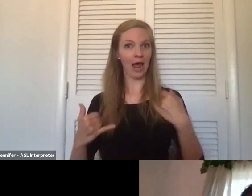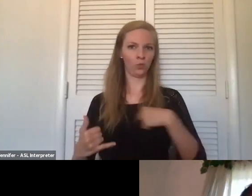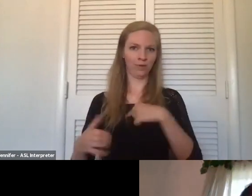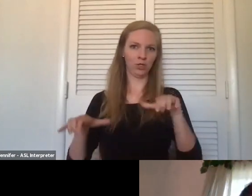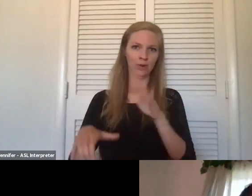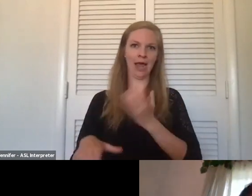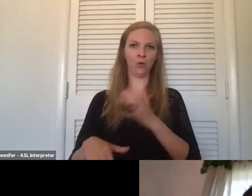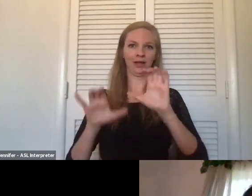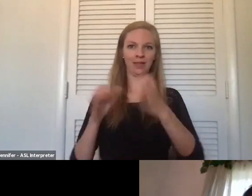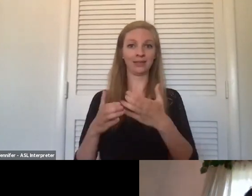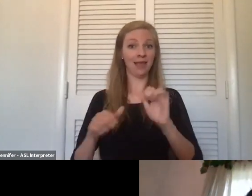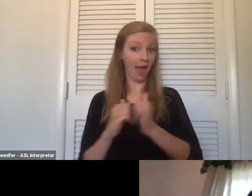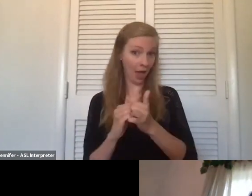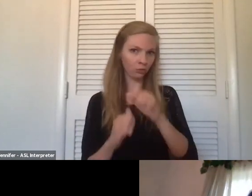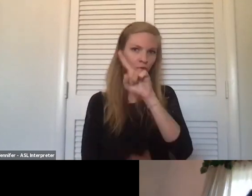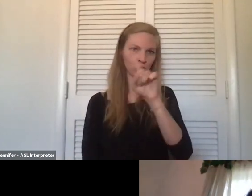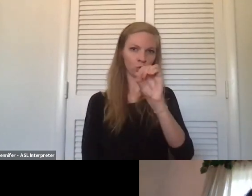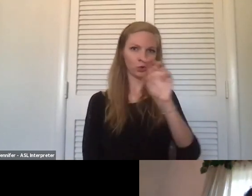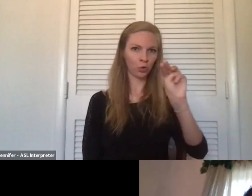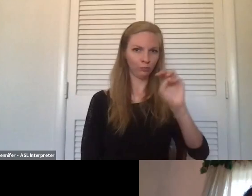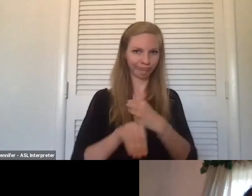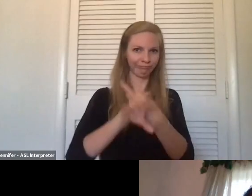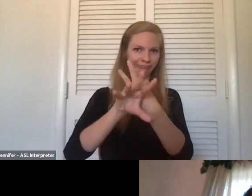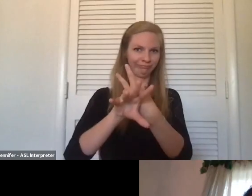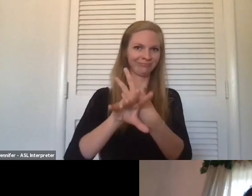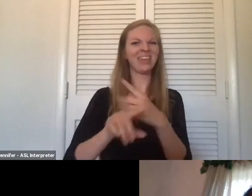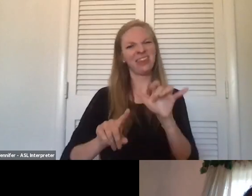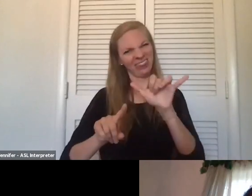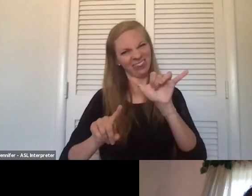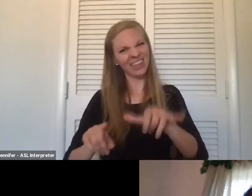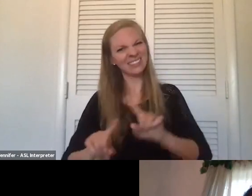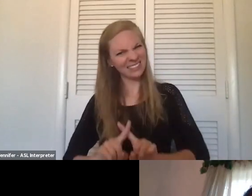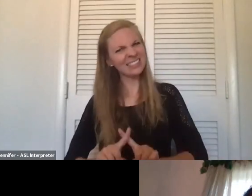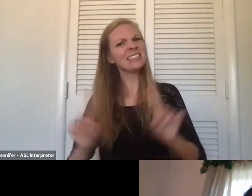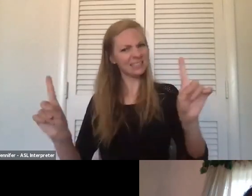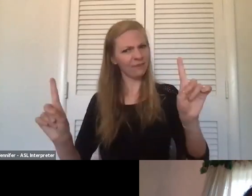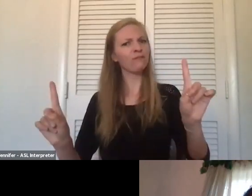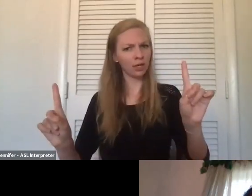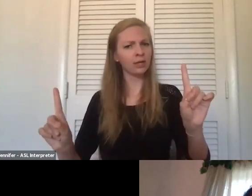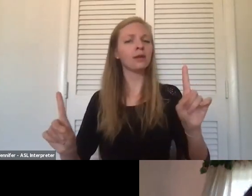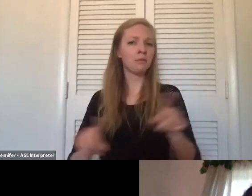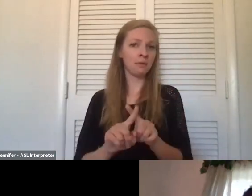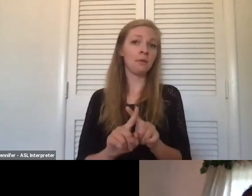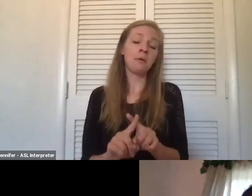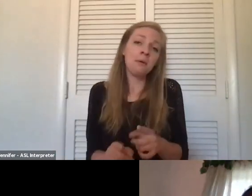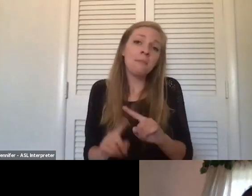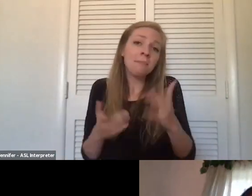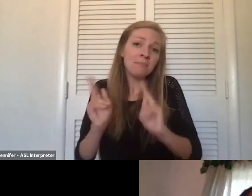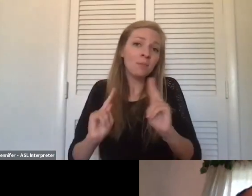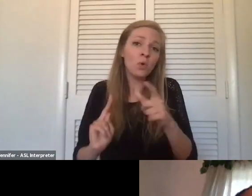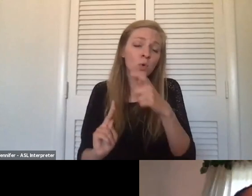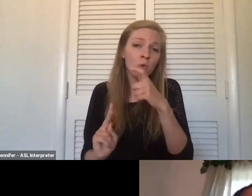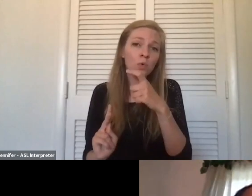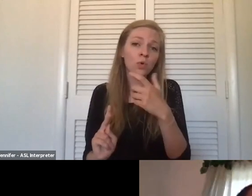our classes via Zoom, which is a different dynamic one, but people that have,